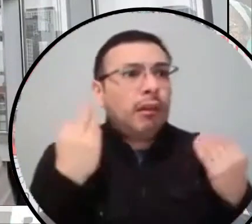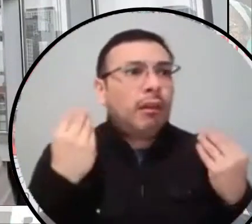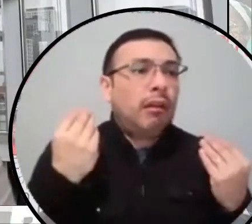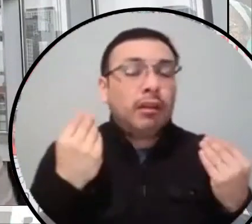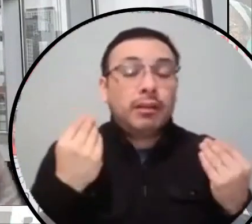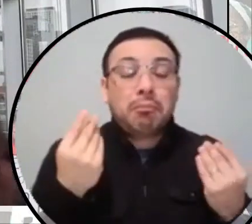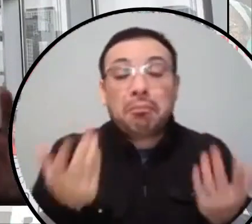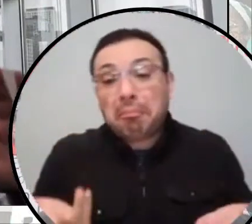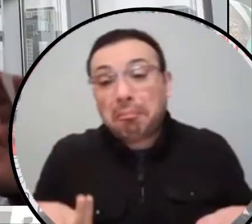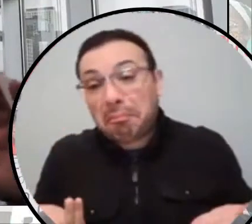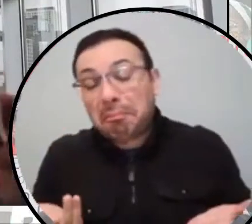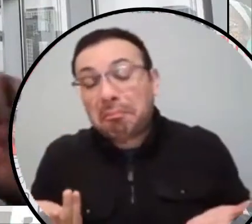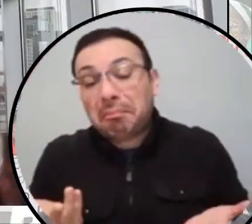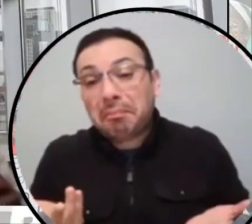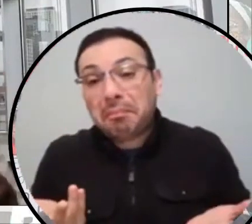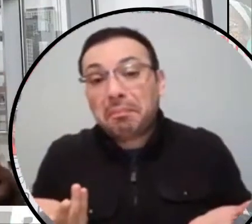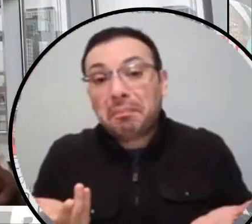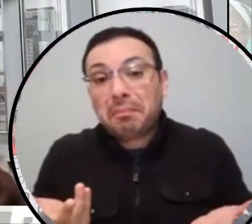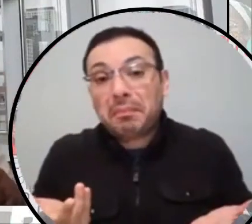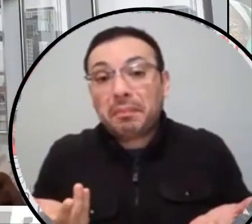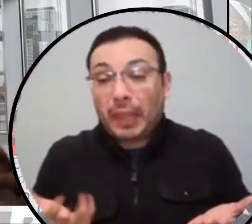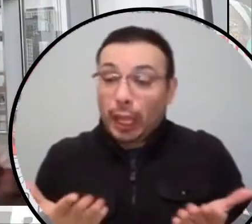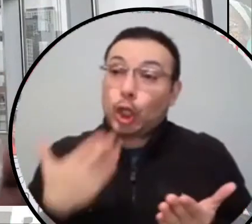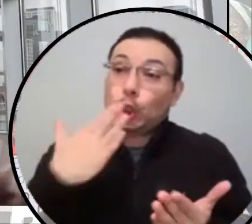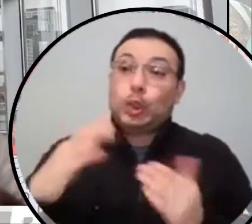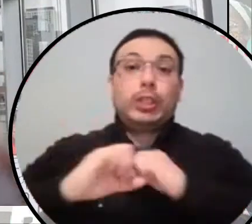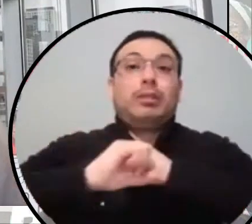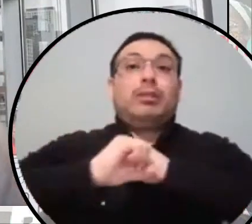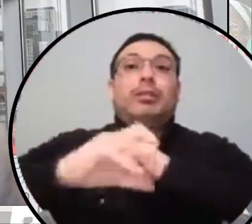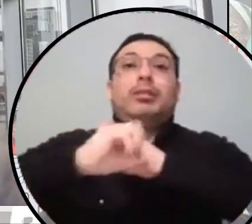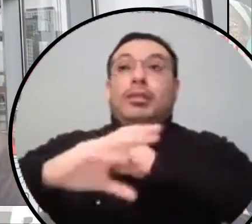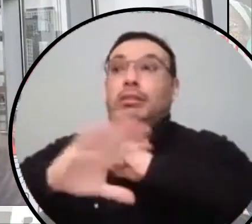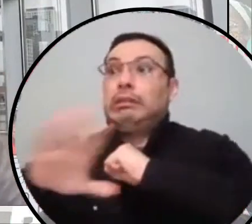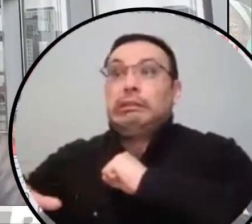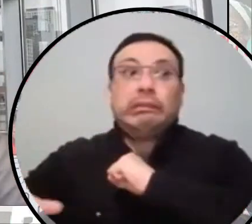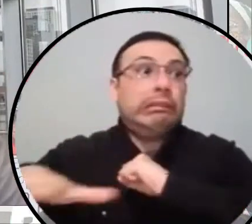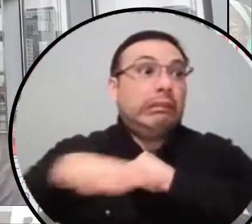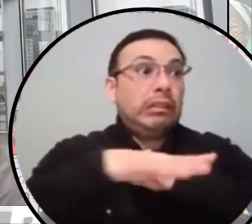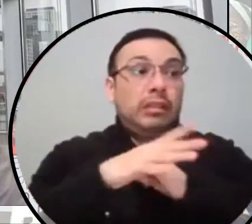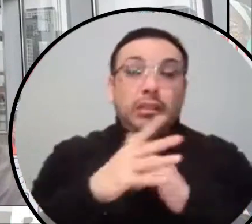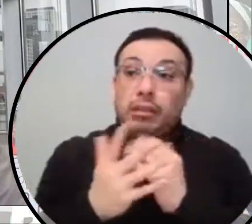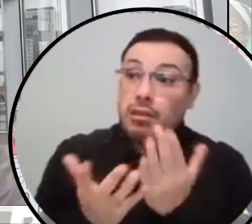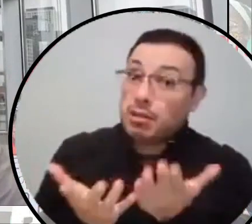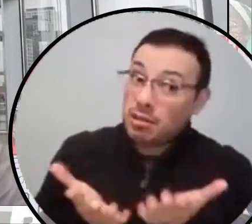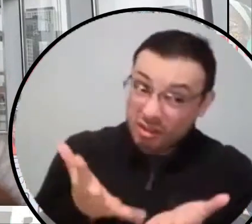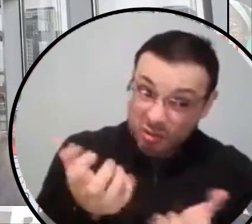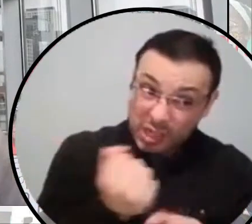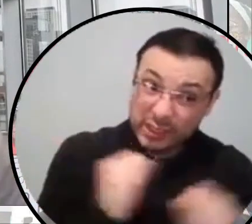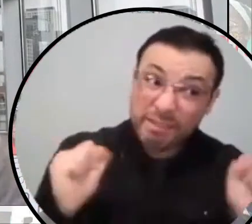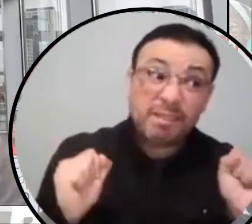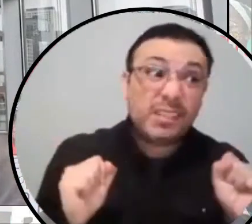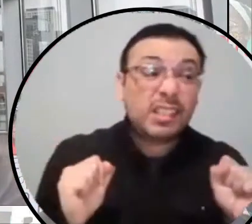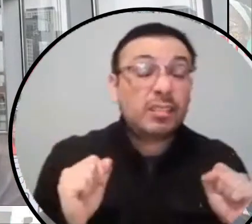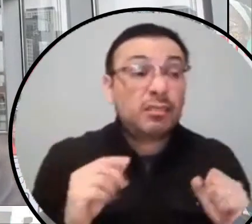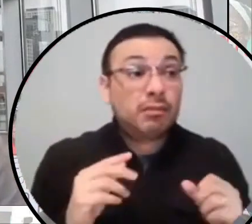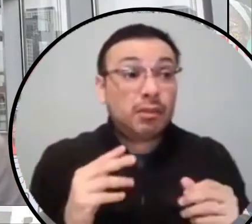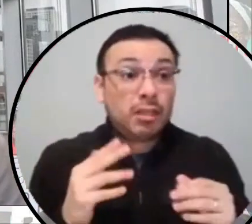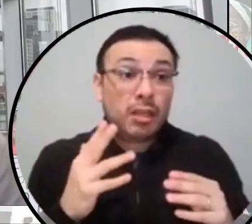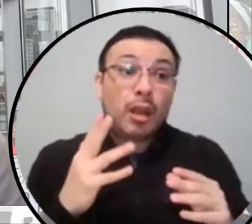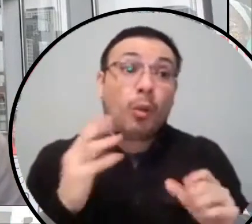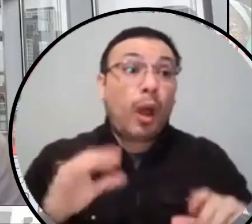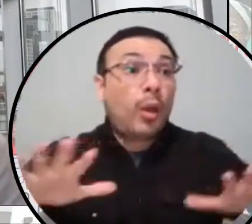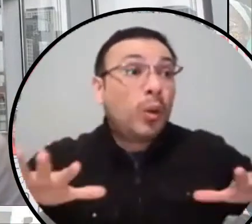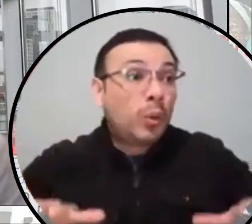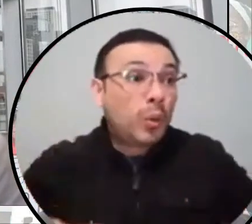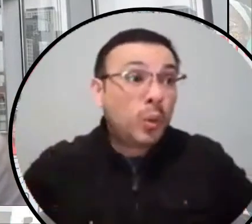narrative, right? It's, you know, thinking about it because everyone wants, you know, to have a safe environment, a safe community, uh, they want their children to be